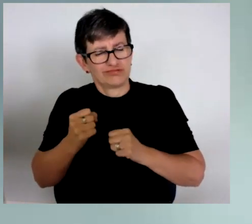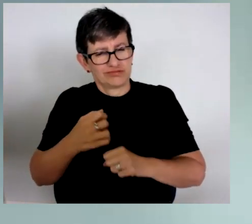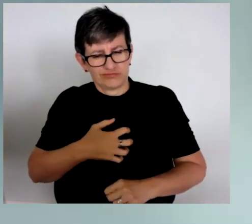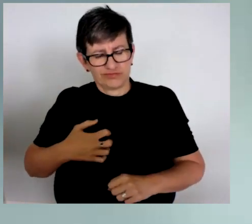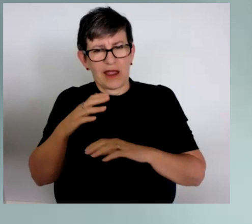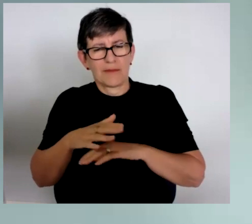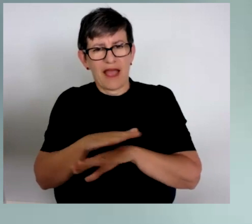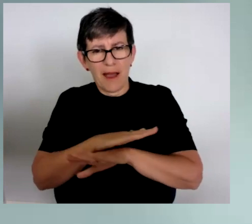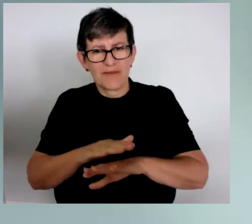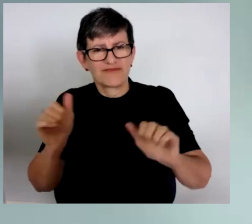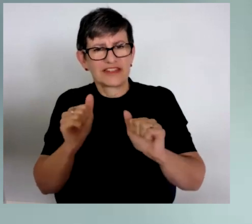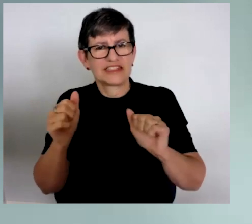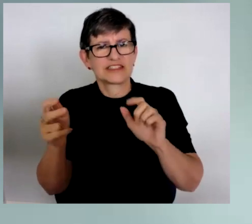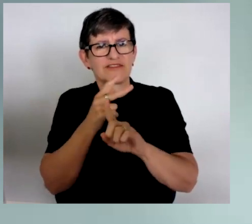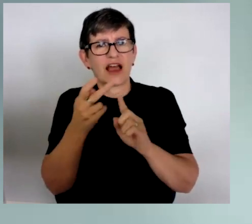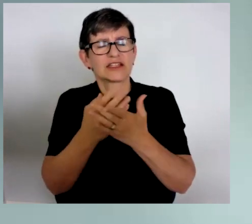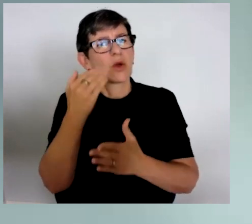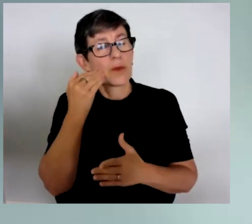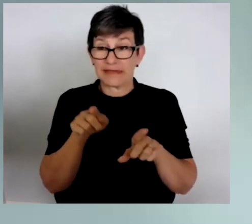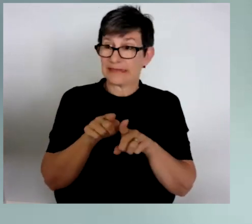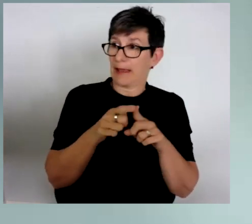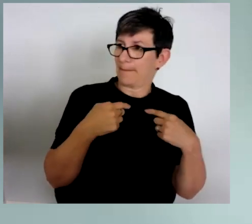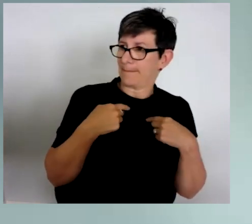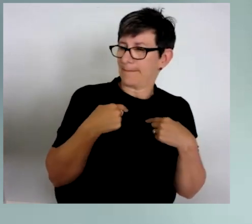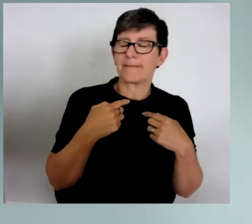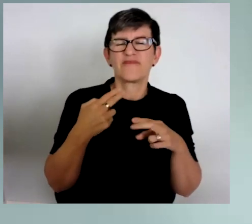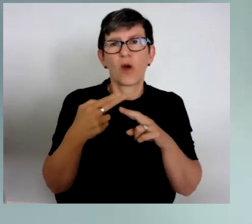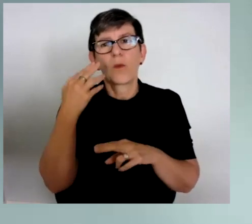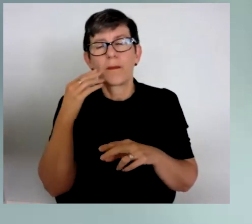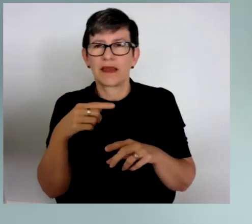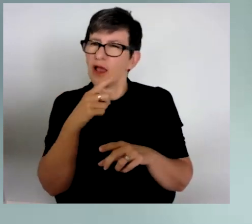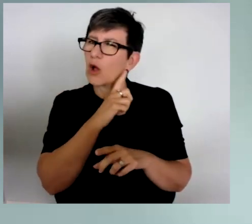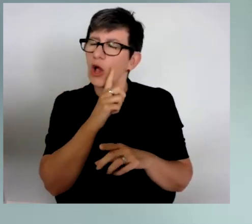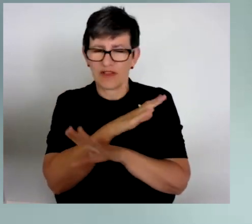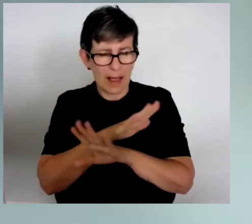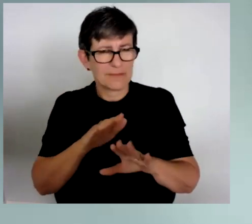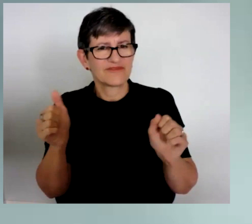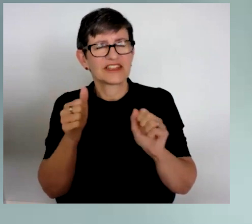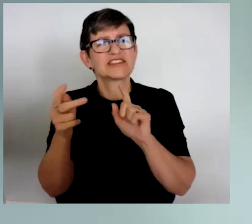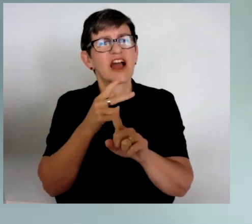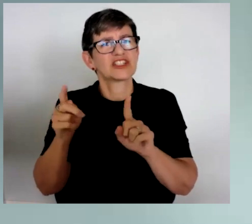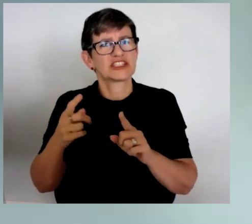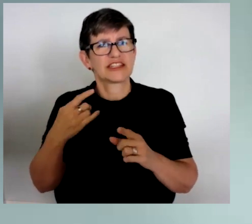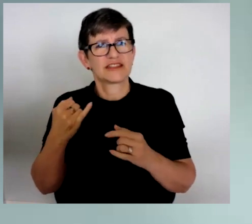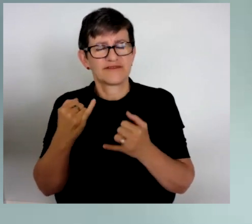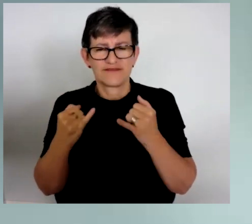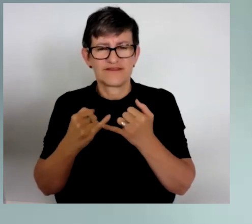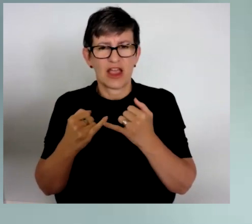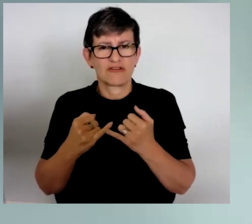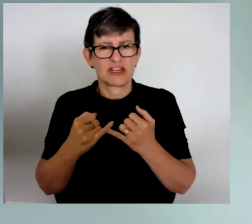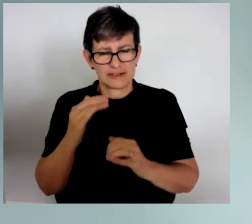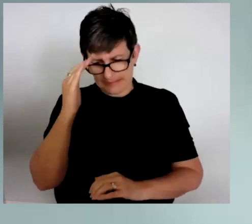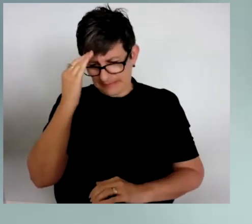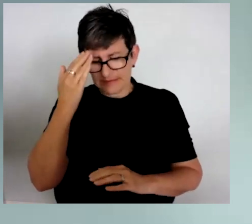women, as I am, women and girls. She was also really committed and passionate